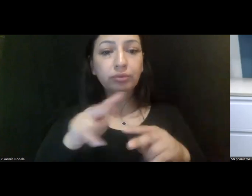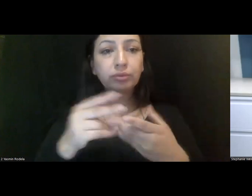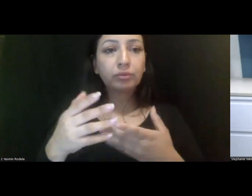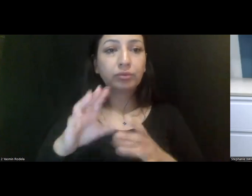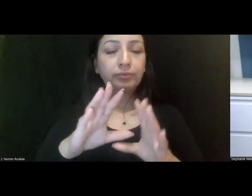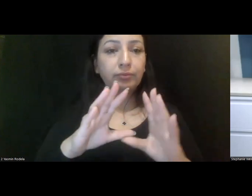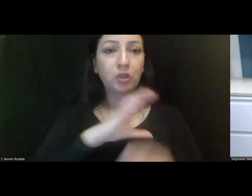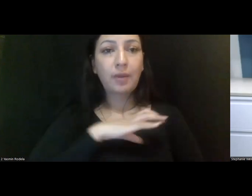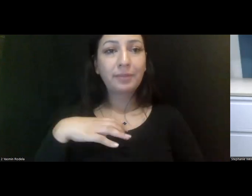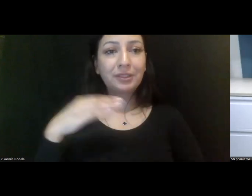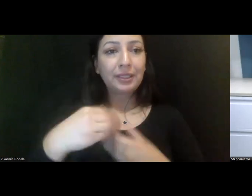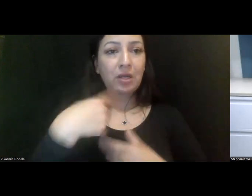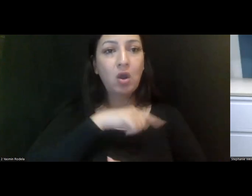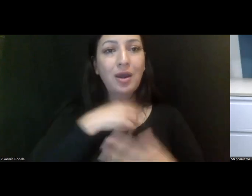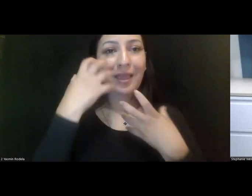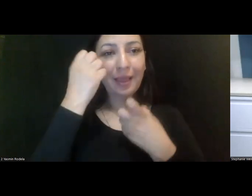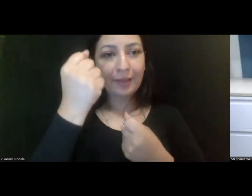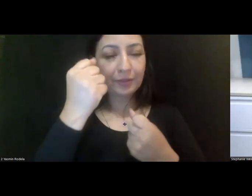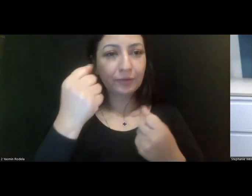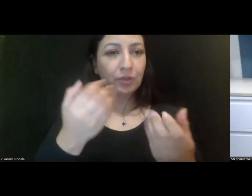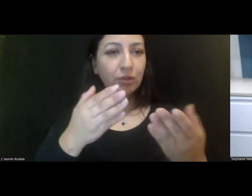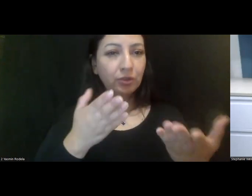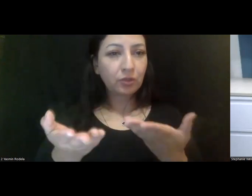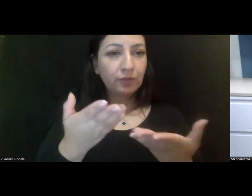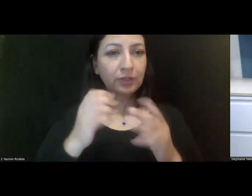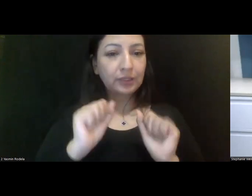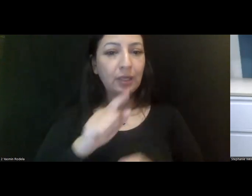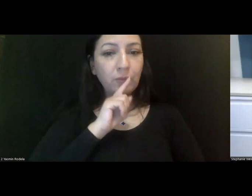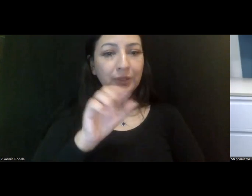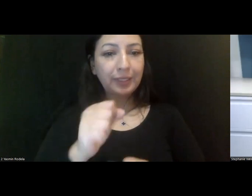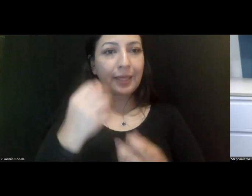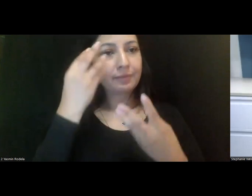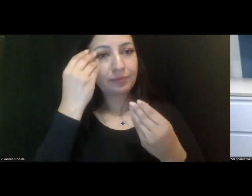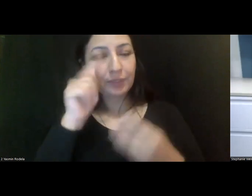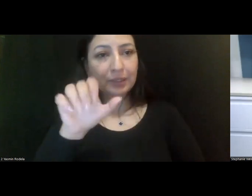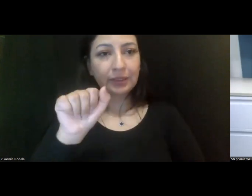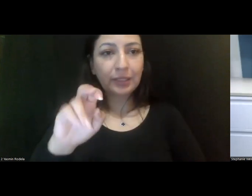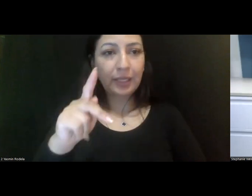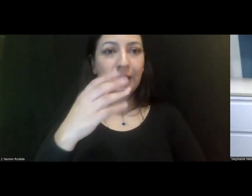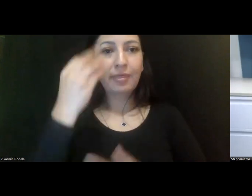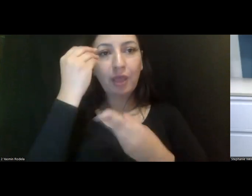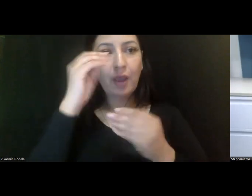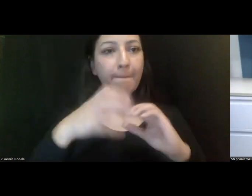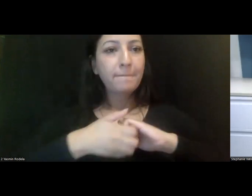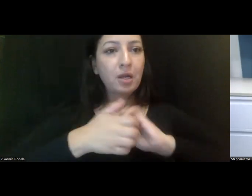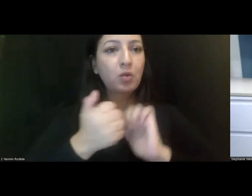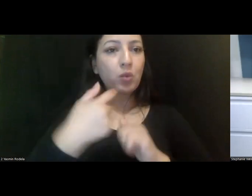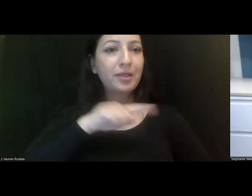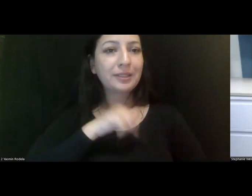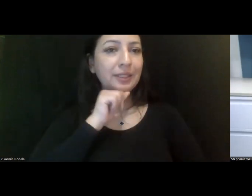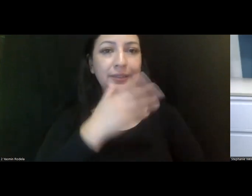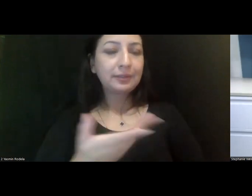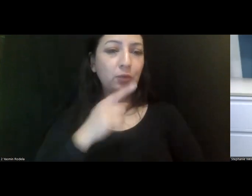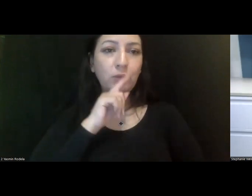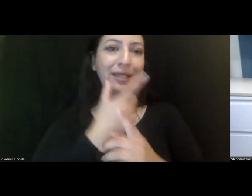into our Health and Human Services Agency so that they could really be a think tank and a thought partner with us was not something that the